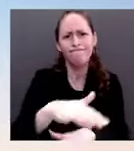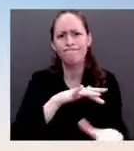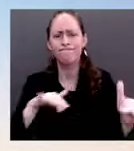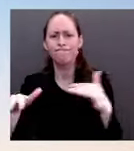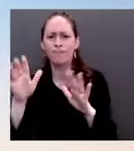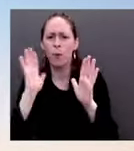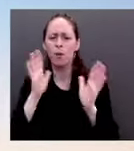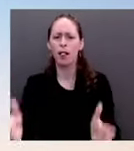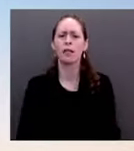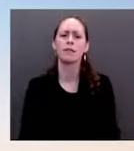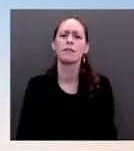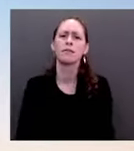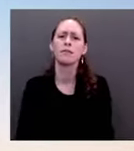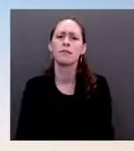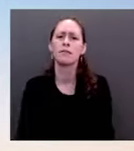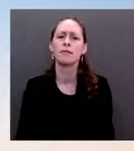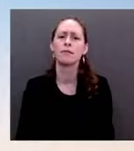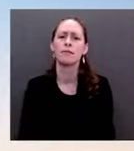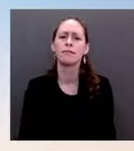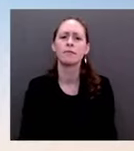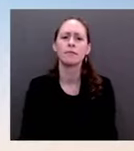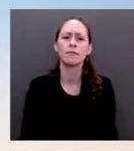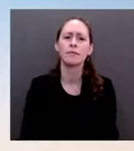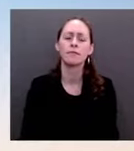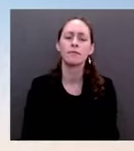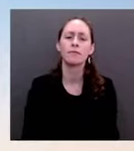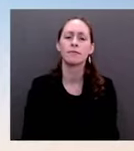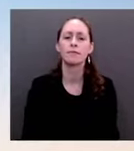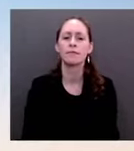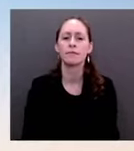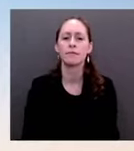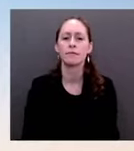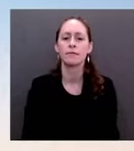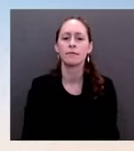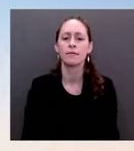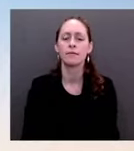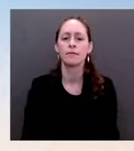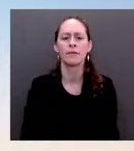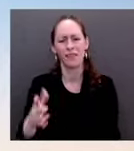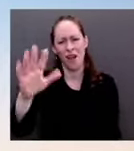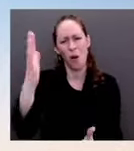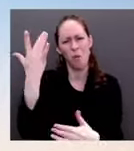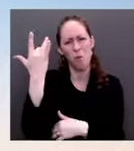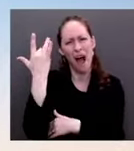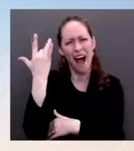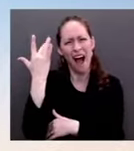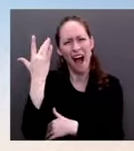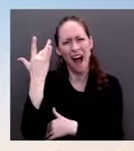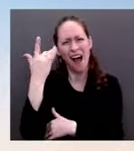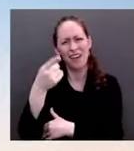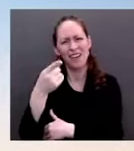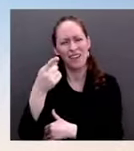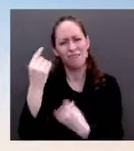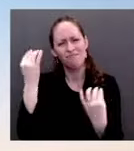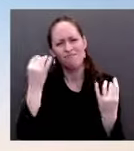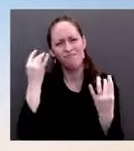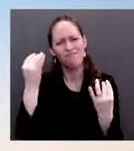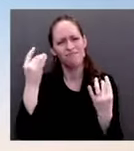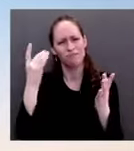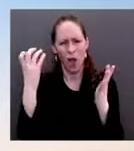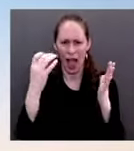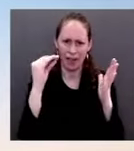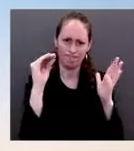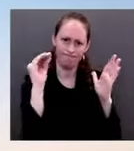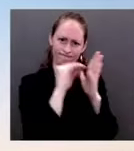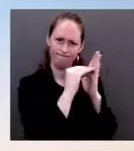or be used to discredit the U.S. negotiating position? And is the U.S. asking for any written responses from Russia? Ms.